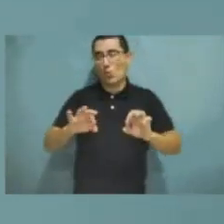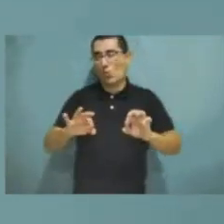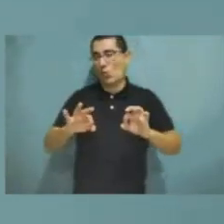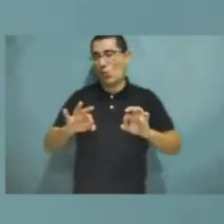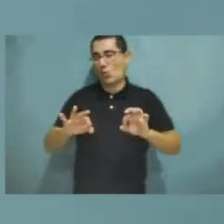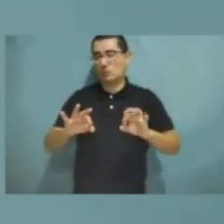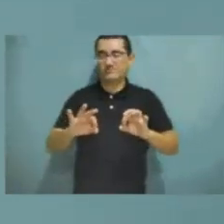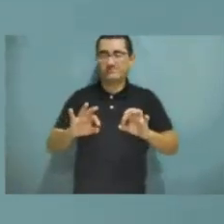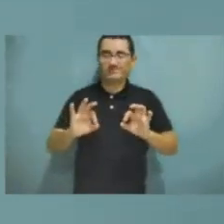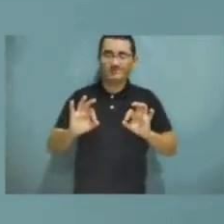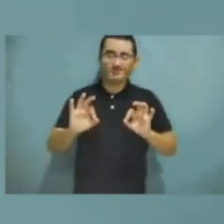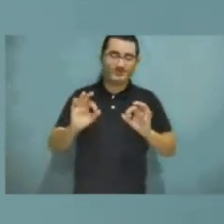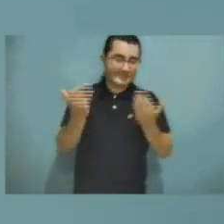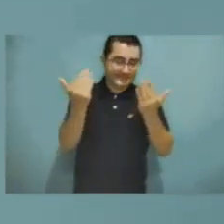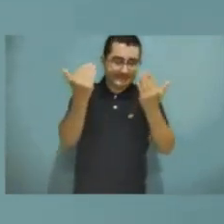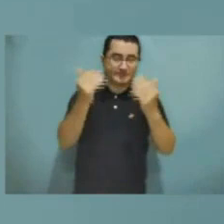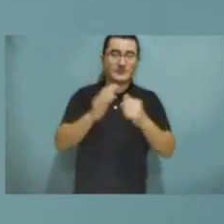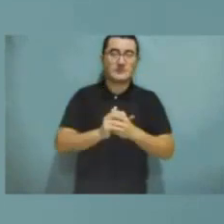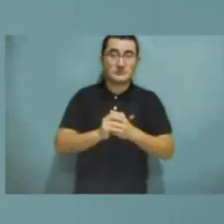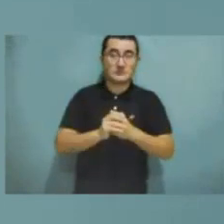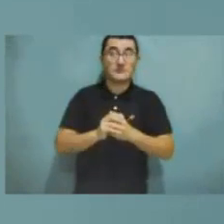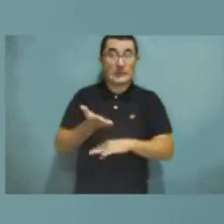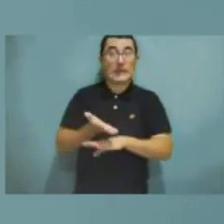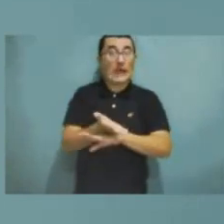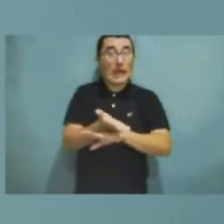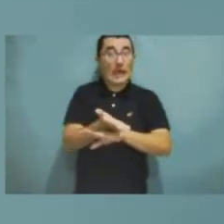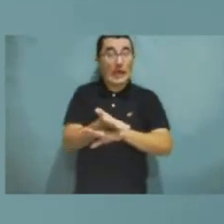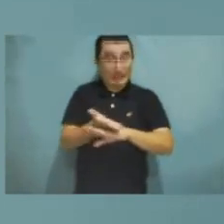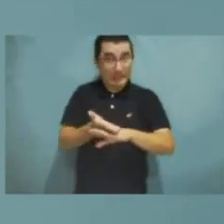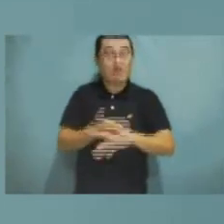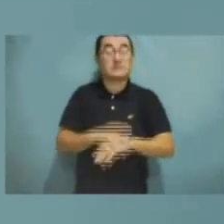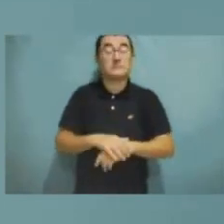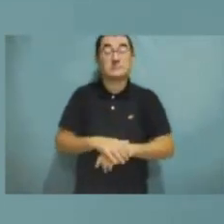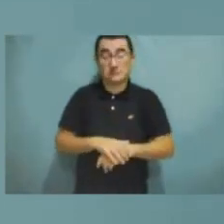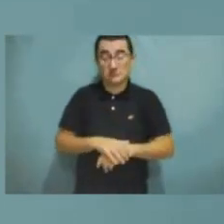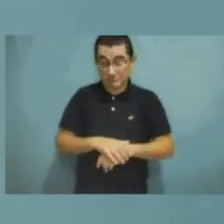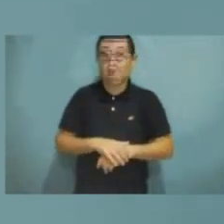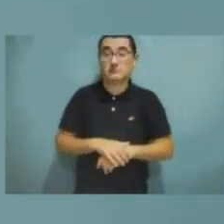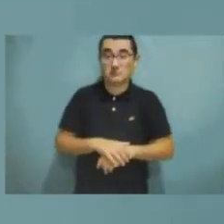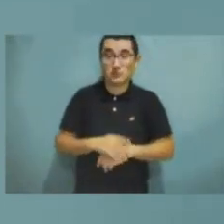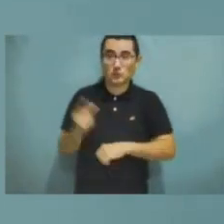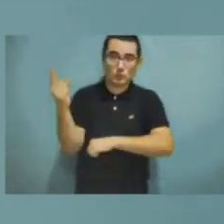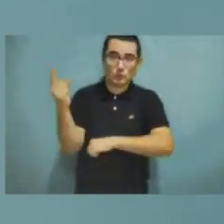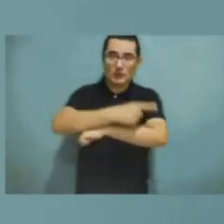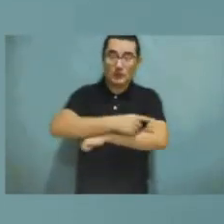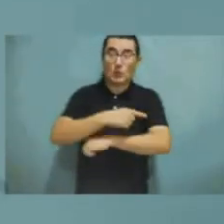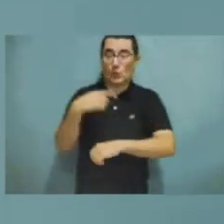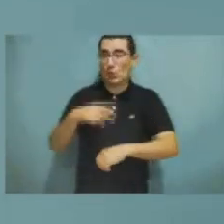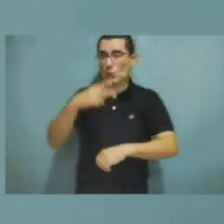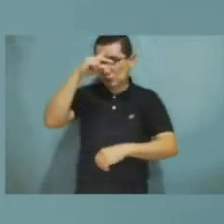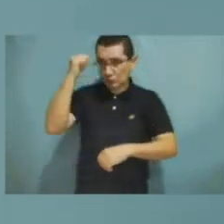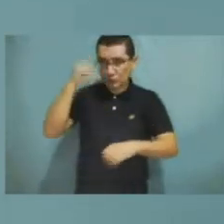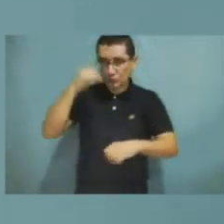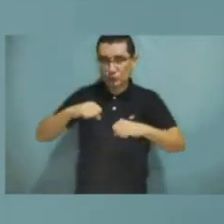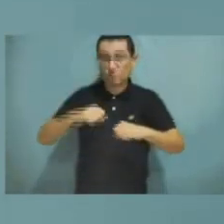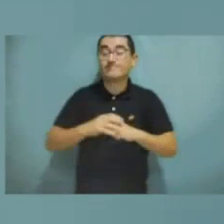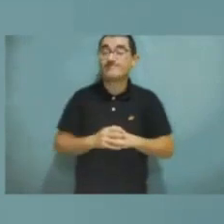Thank you. Today we have had a very productive session, very demanding. We